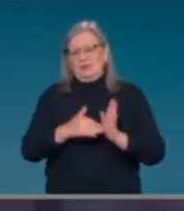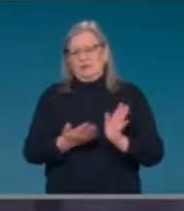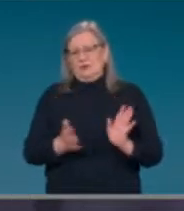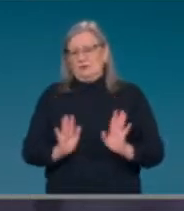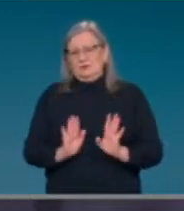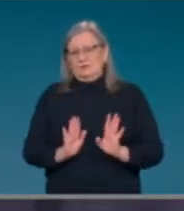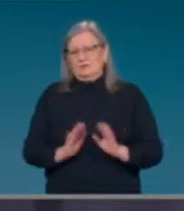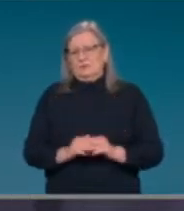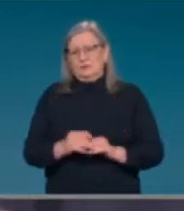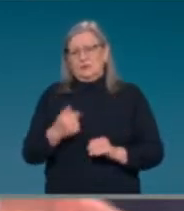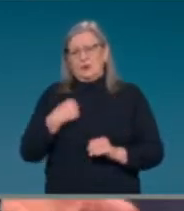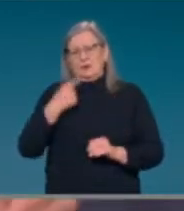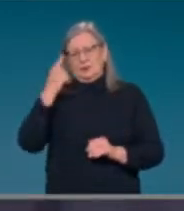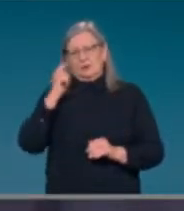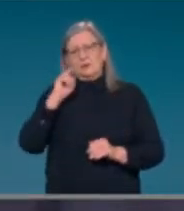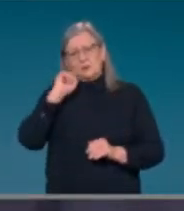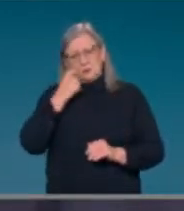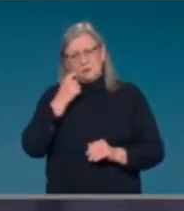likely to remain the case.